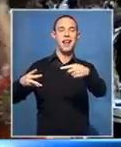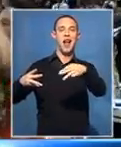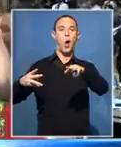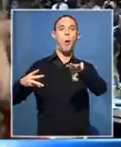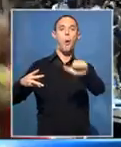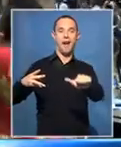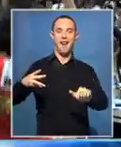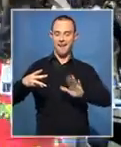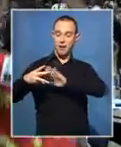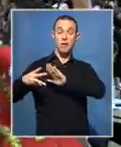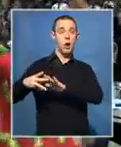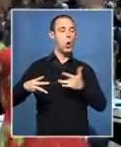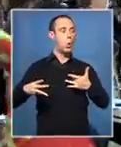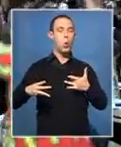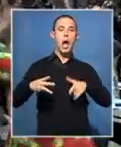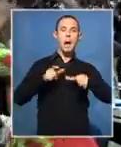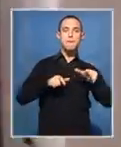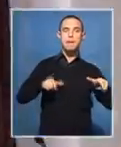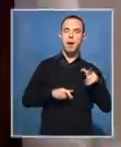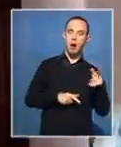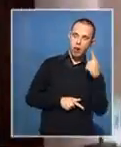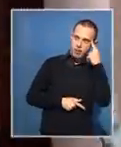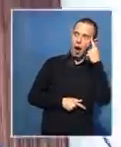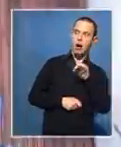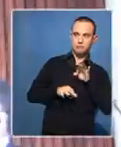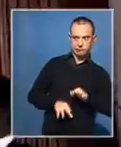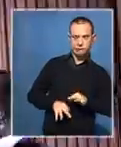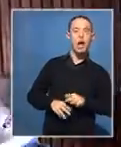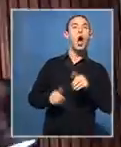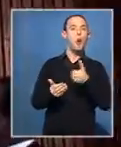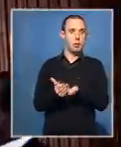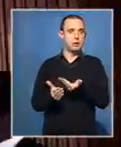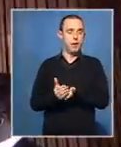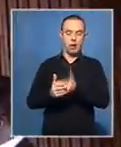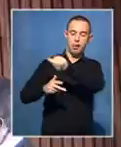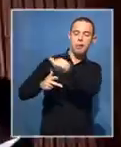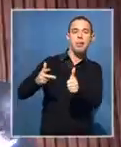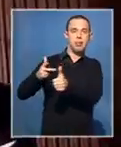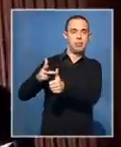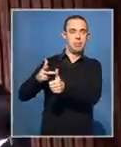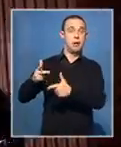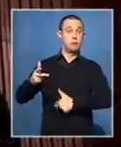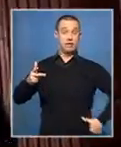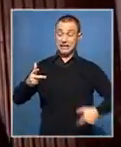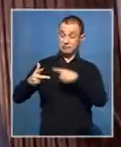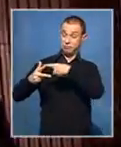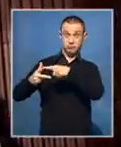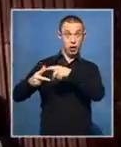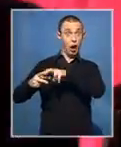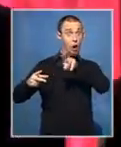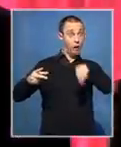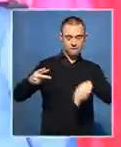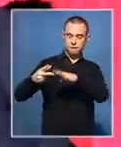He's a man who for a long time has been tipped as a potential successor to the presidency should veteran leader Robert Mugabe step down.